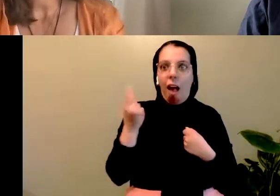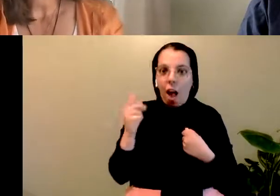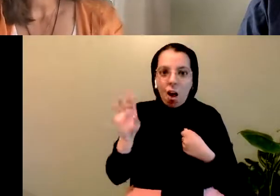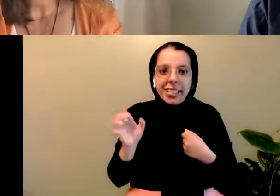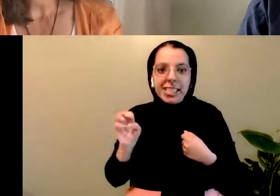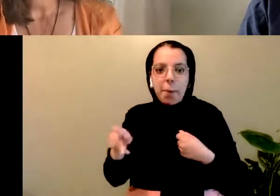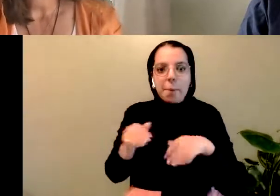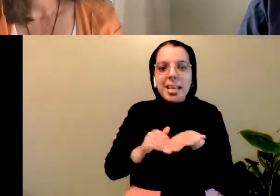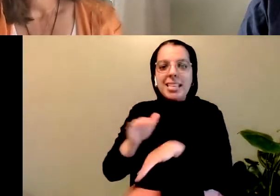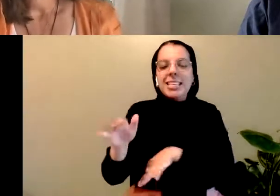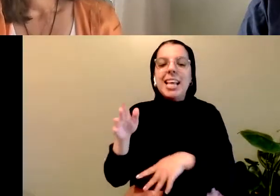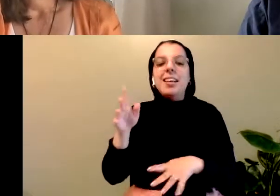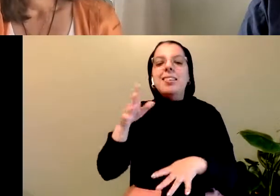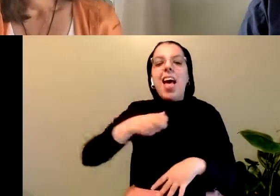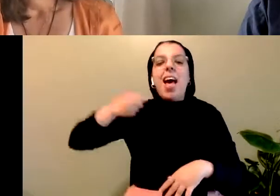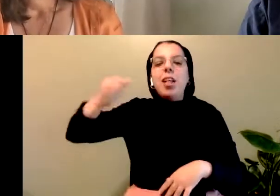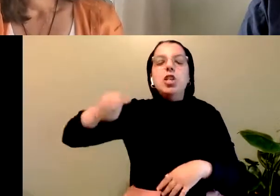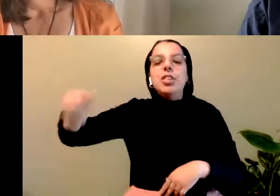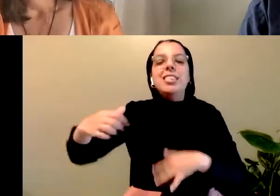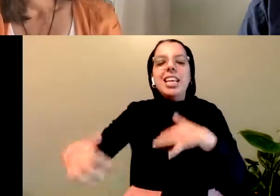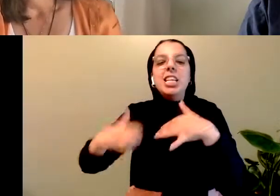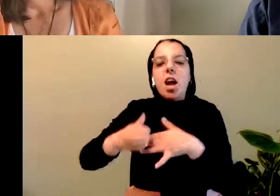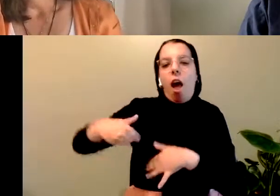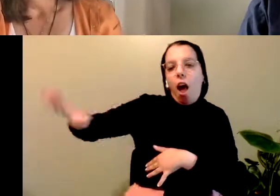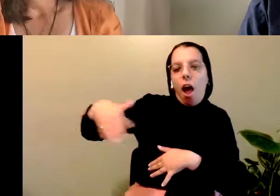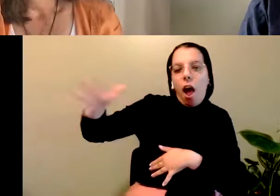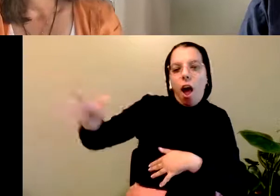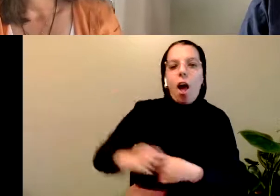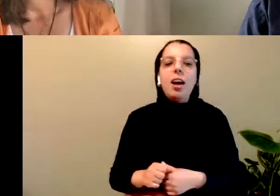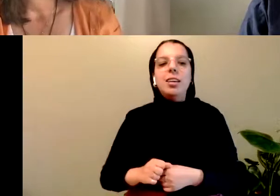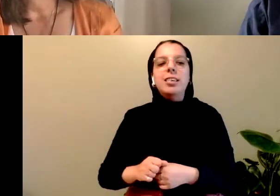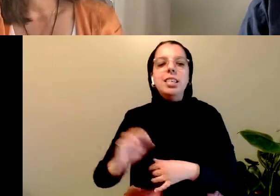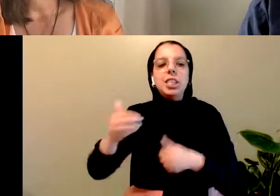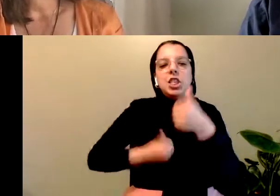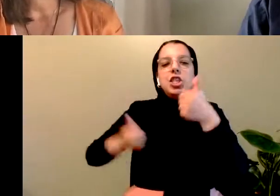peaceful protesters protecting their ancestral territory from pipelines and logging.